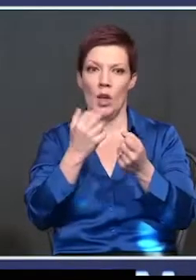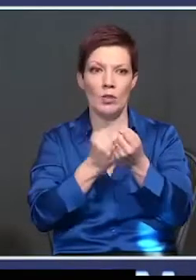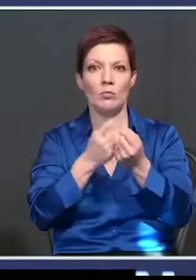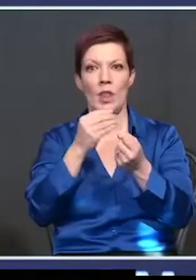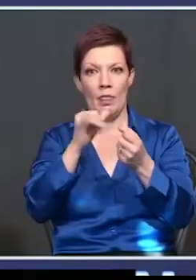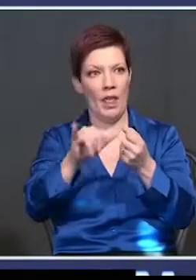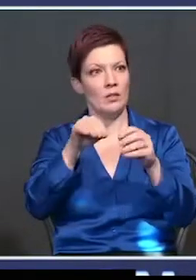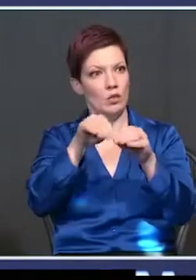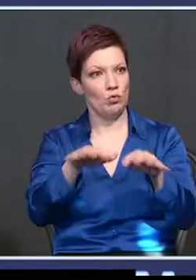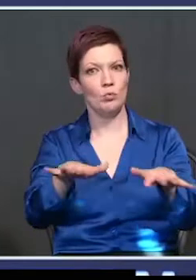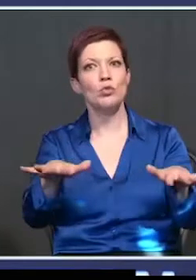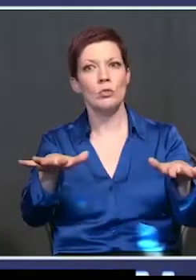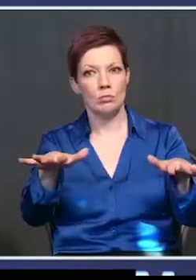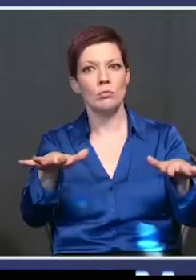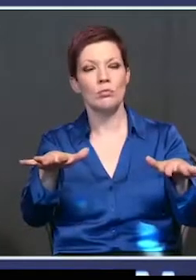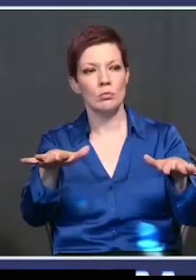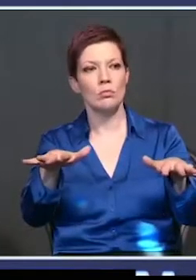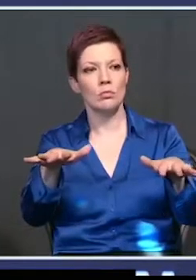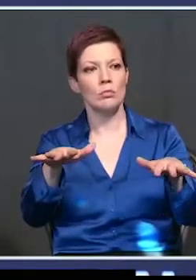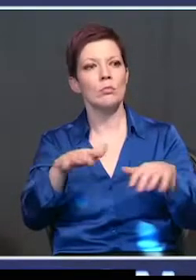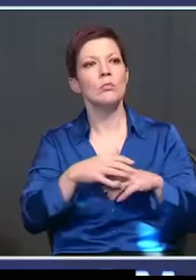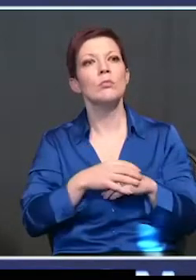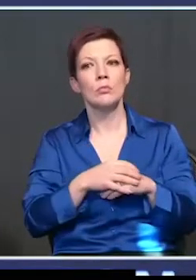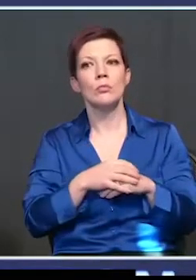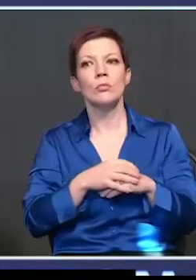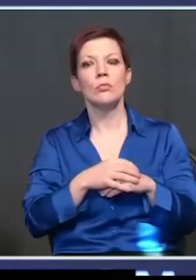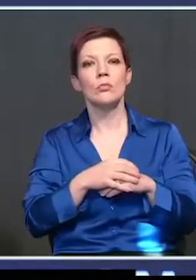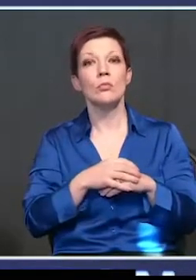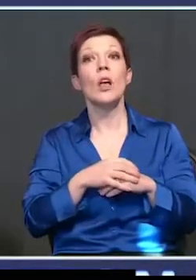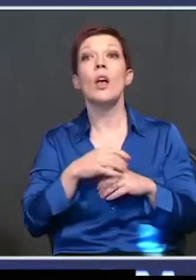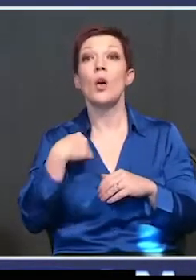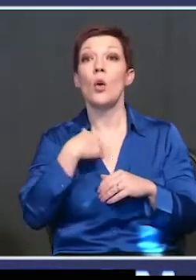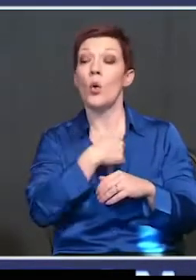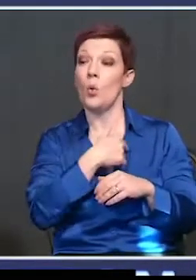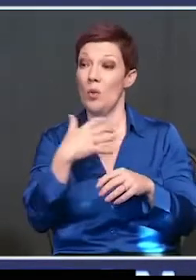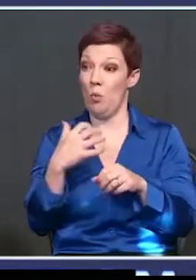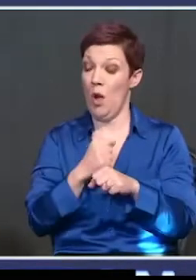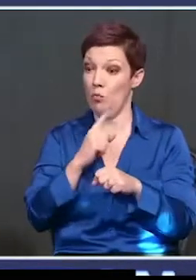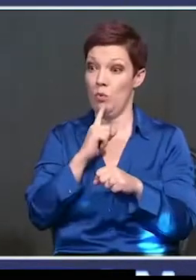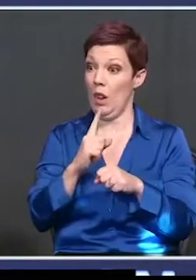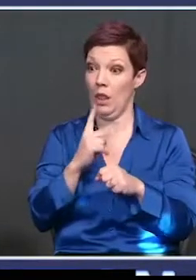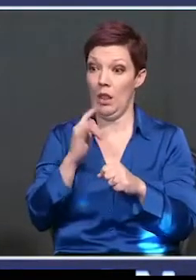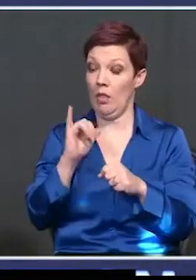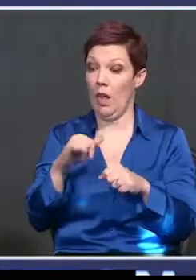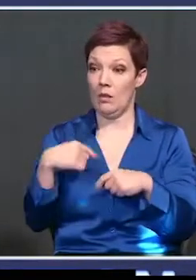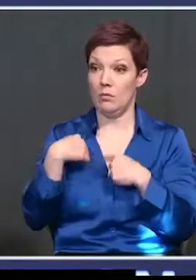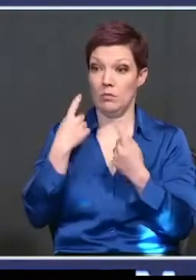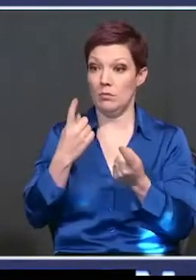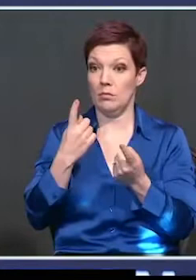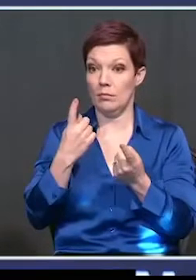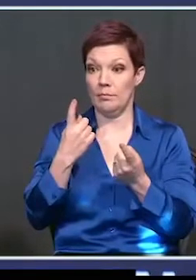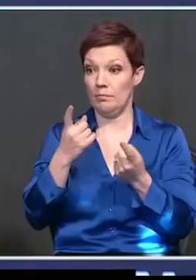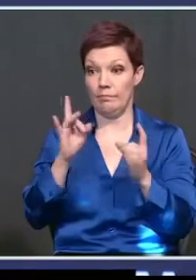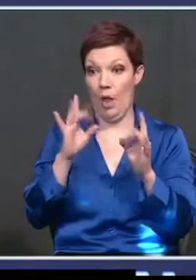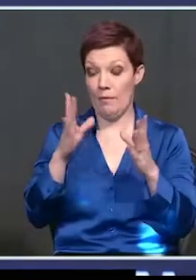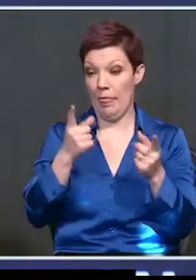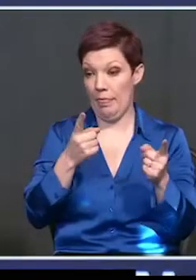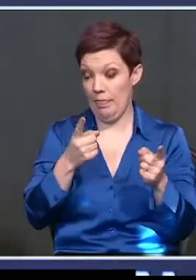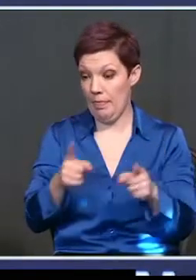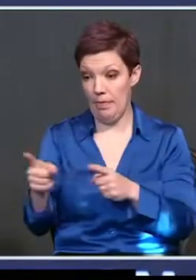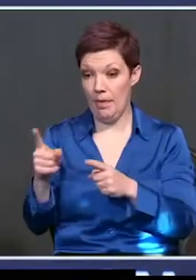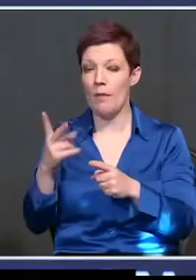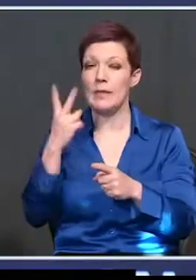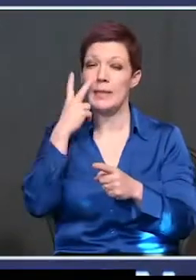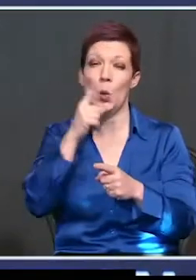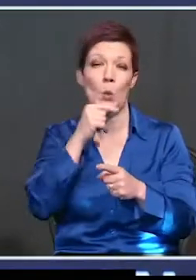administration is because we won in those swing states and there was terrible things that went on. So we're to have